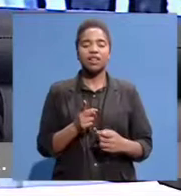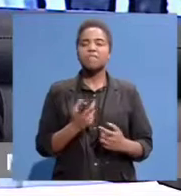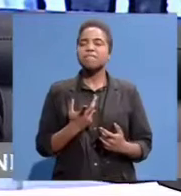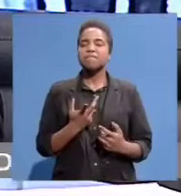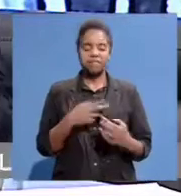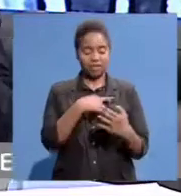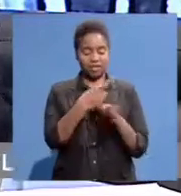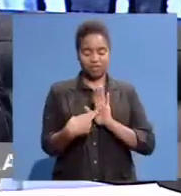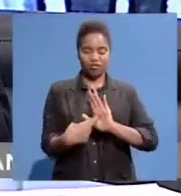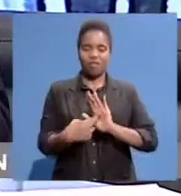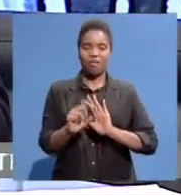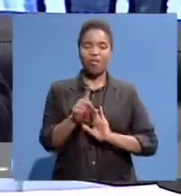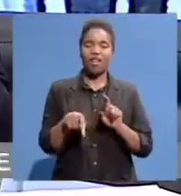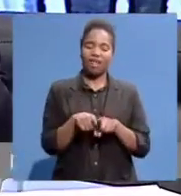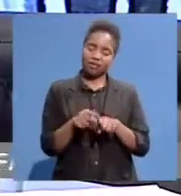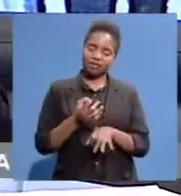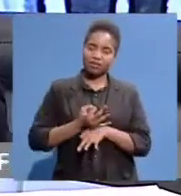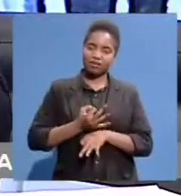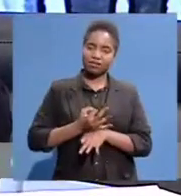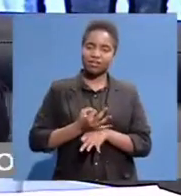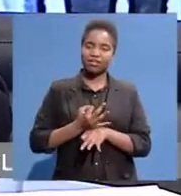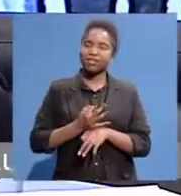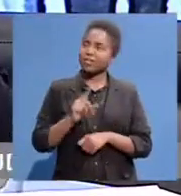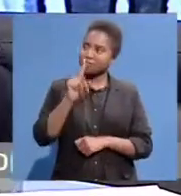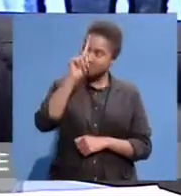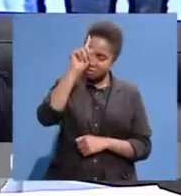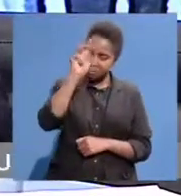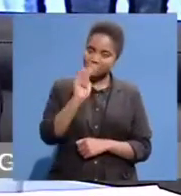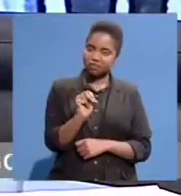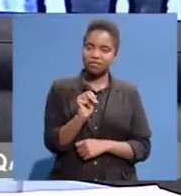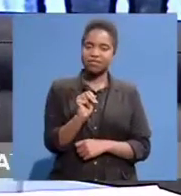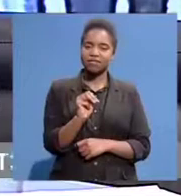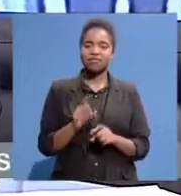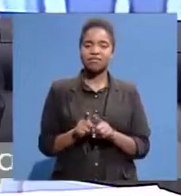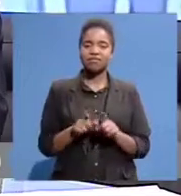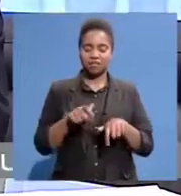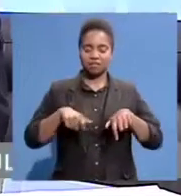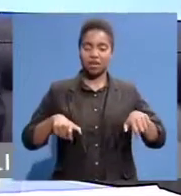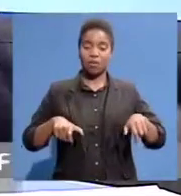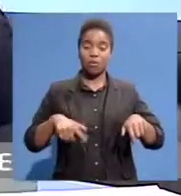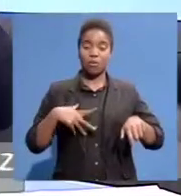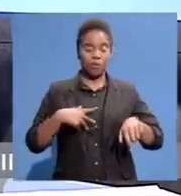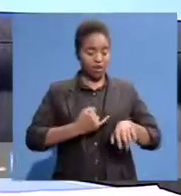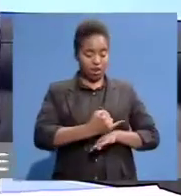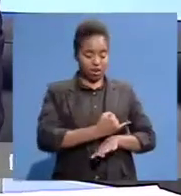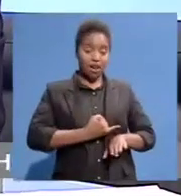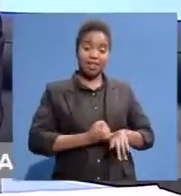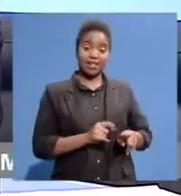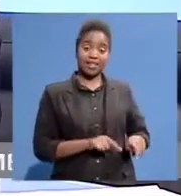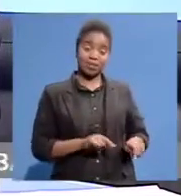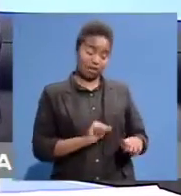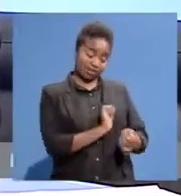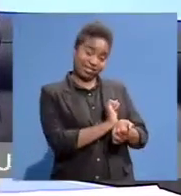You know About Dada And especially the ones who were On Robin Island And prison And all those who were